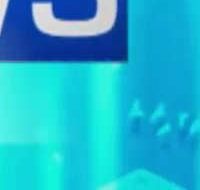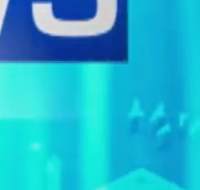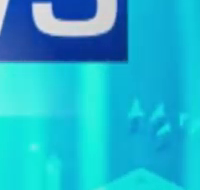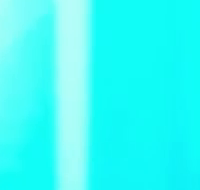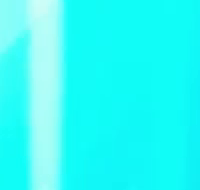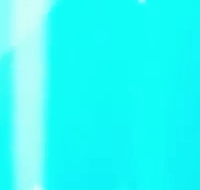We'll